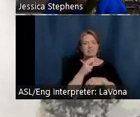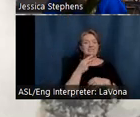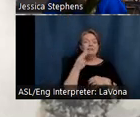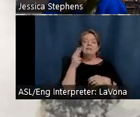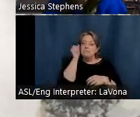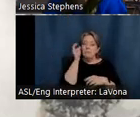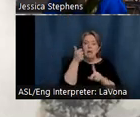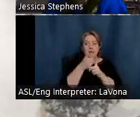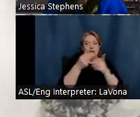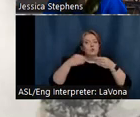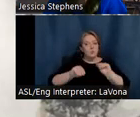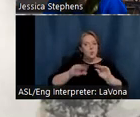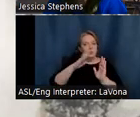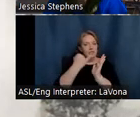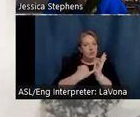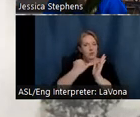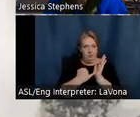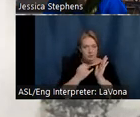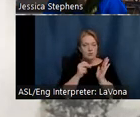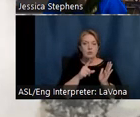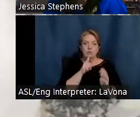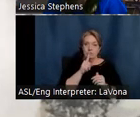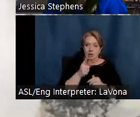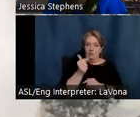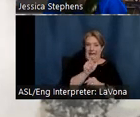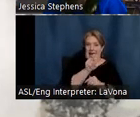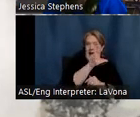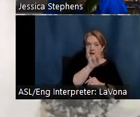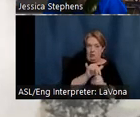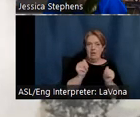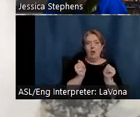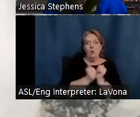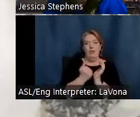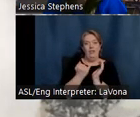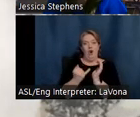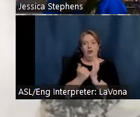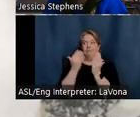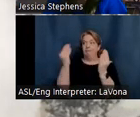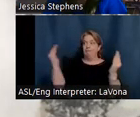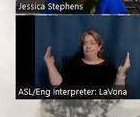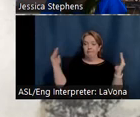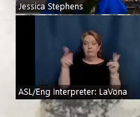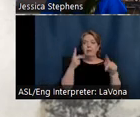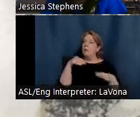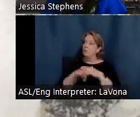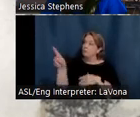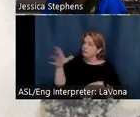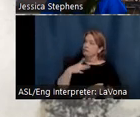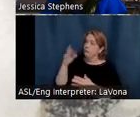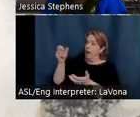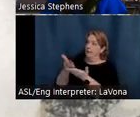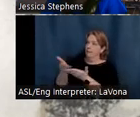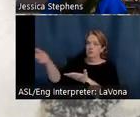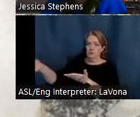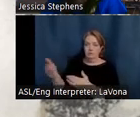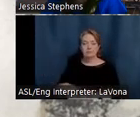life, so this was truly an art gallery with art available for purchase. The large studio